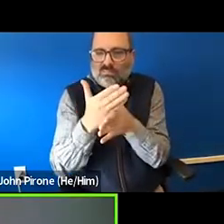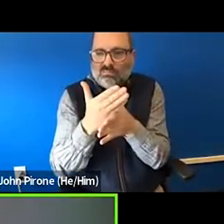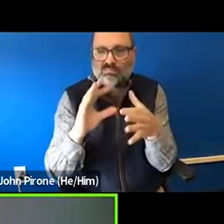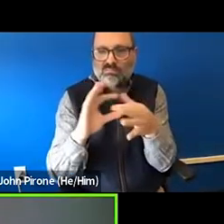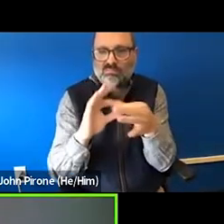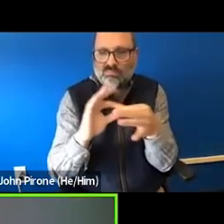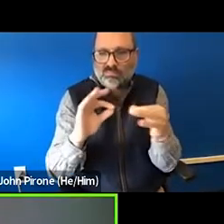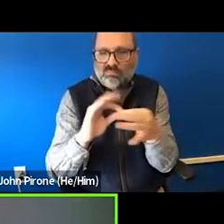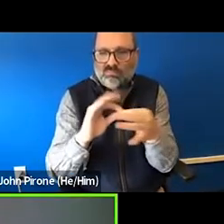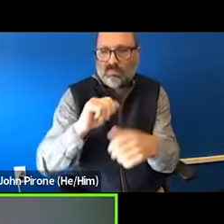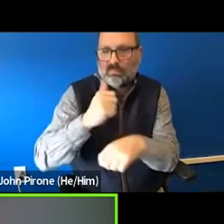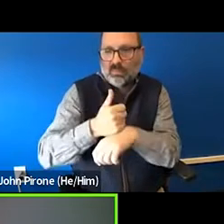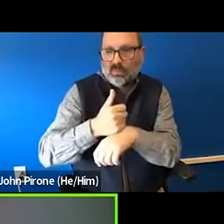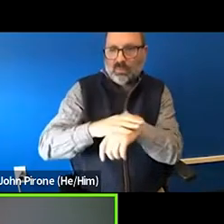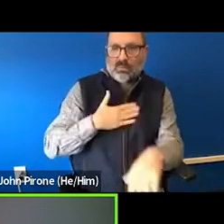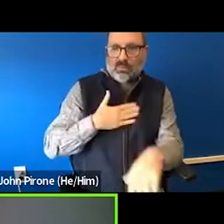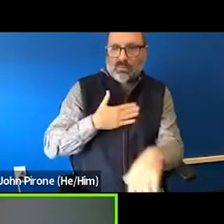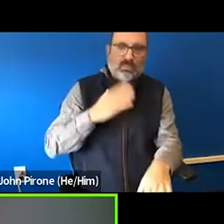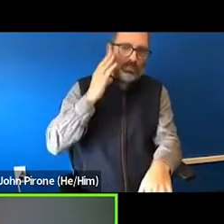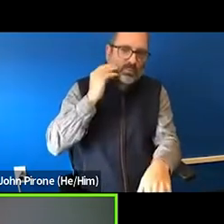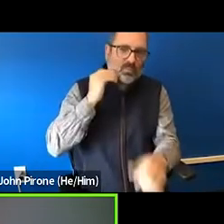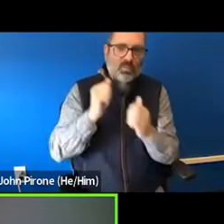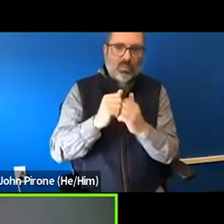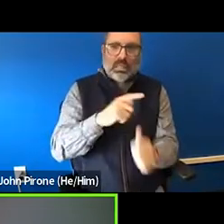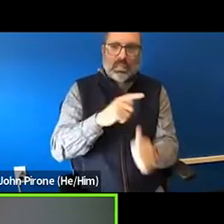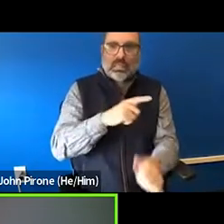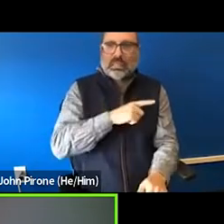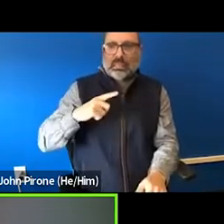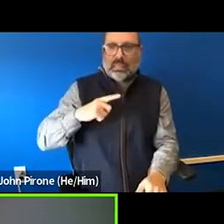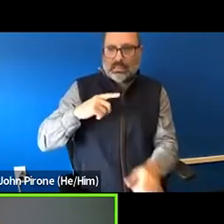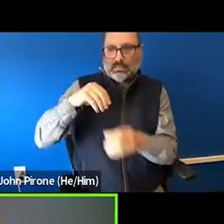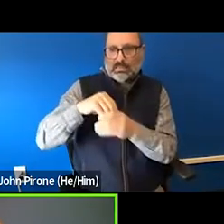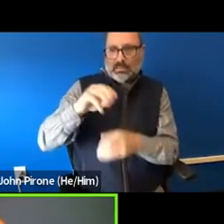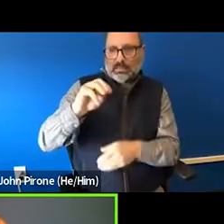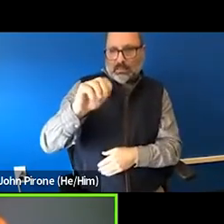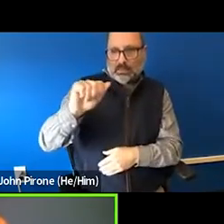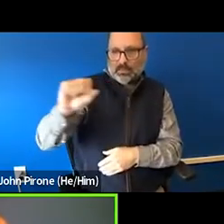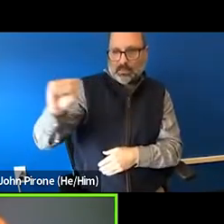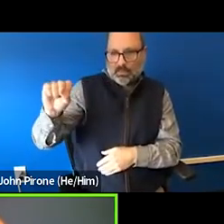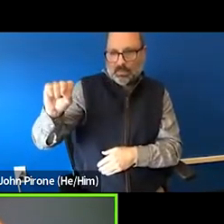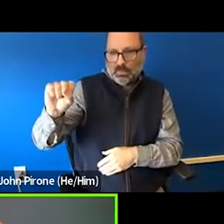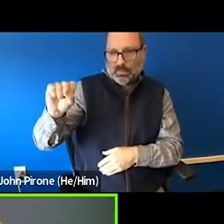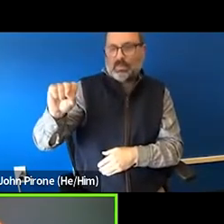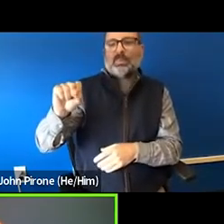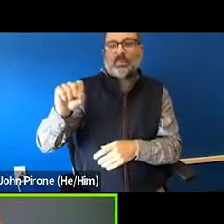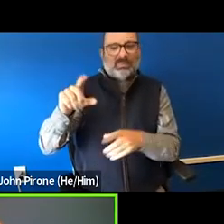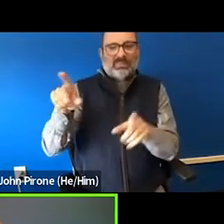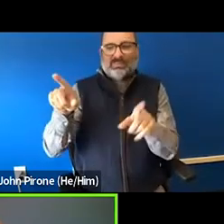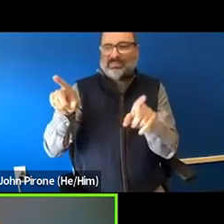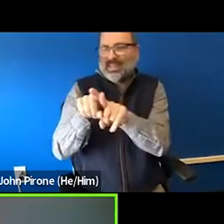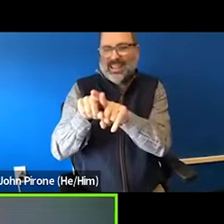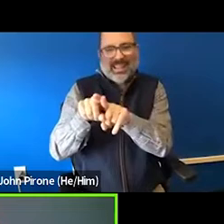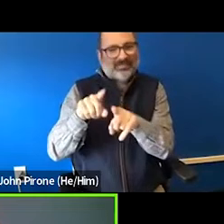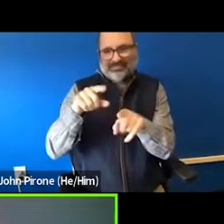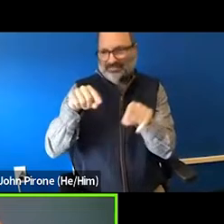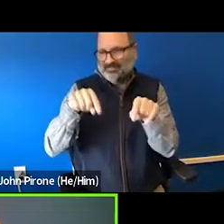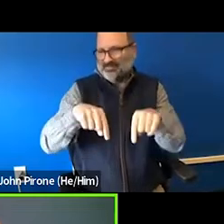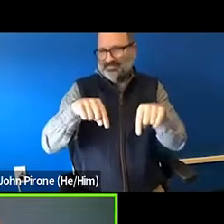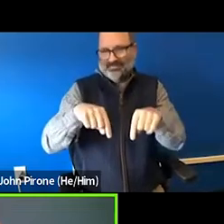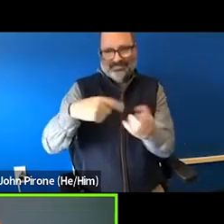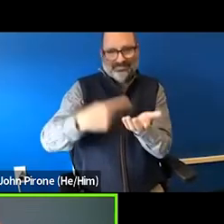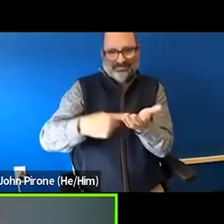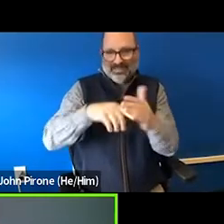use American Sign Language. And I just want to share a message with you. When the legislative